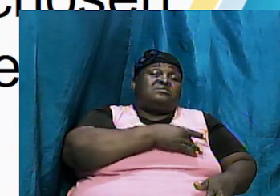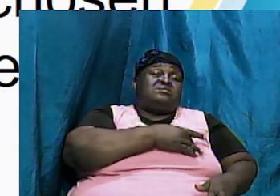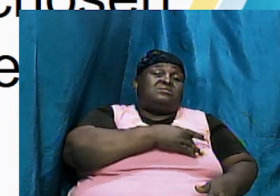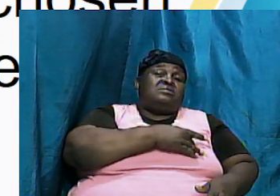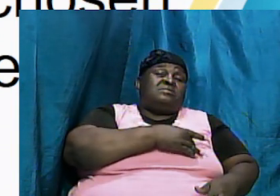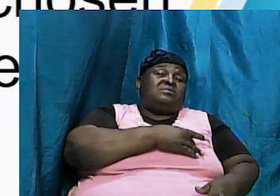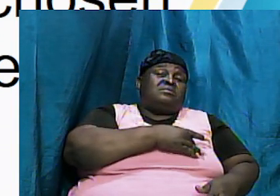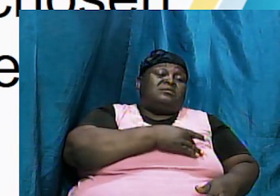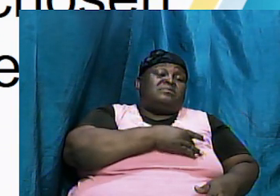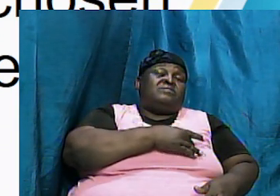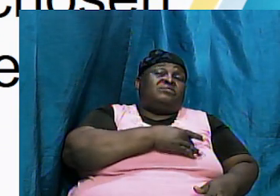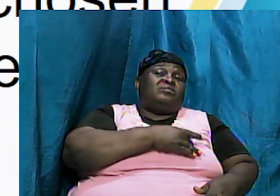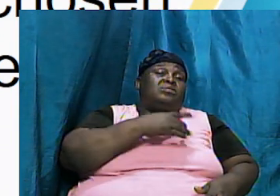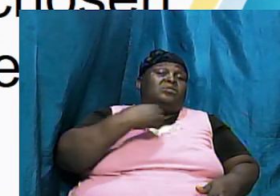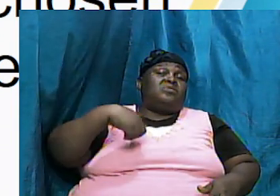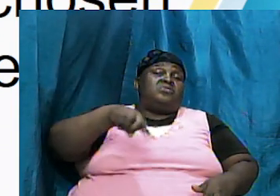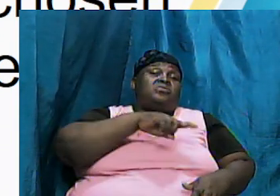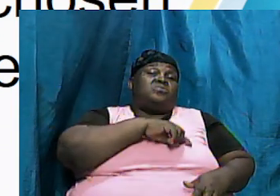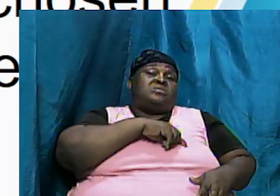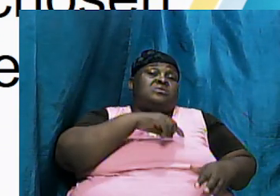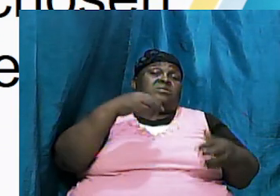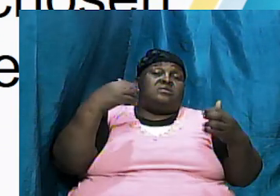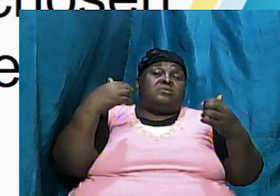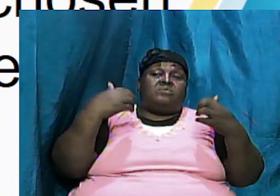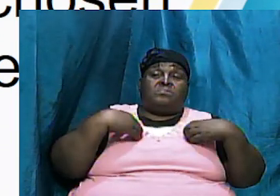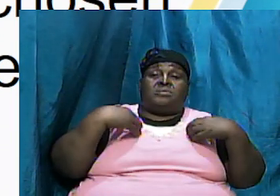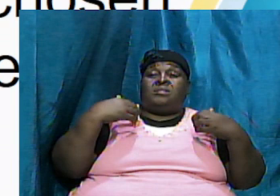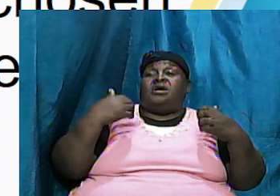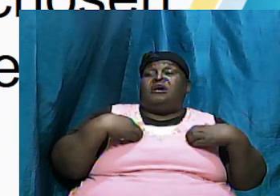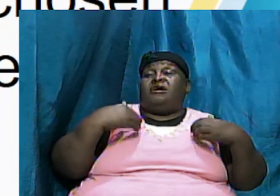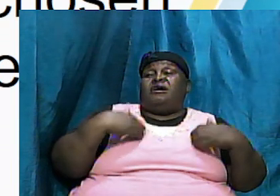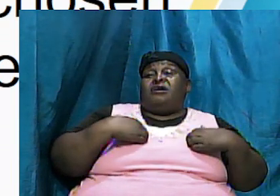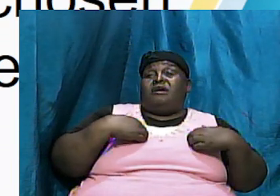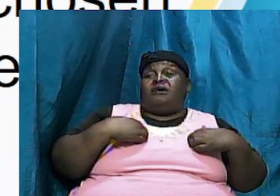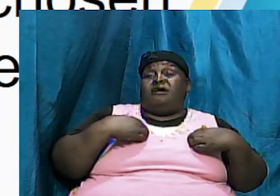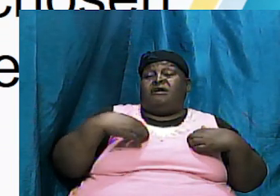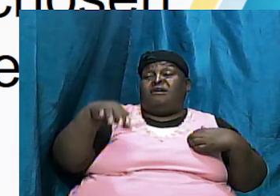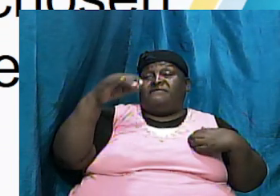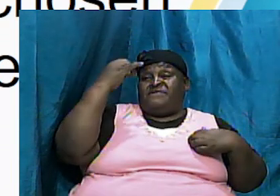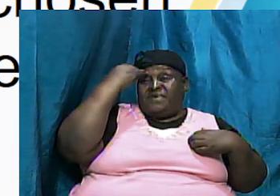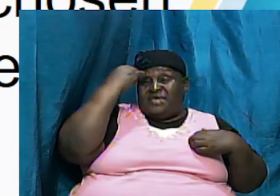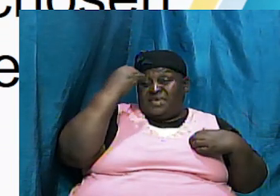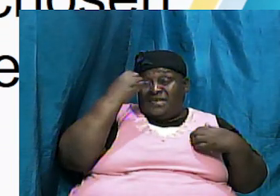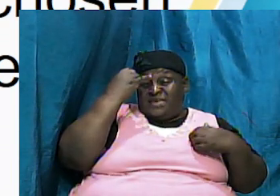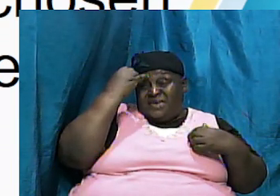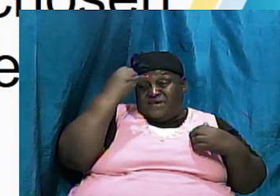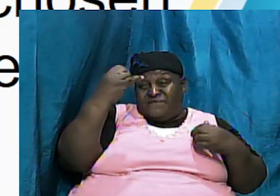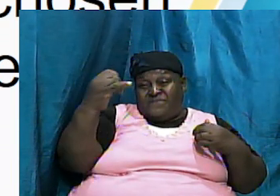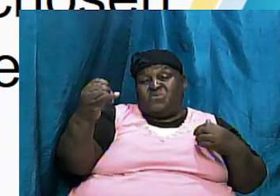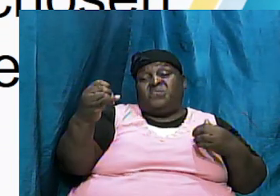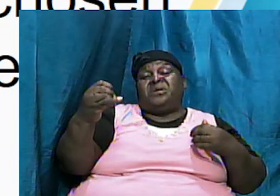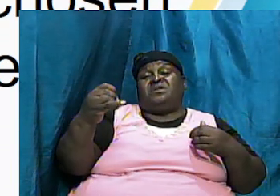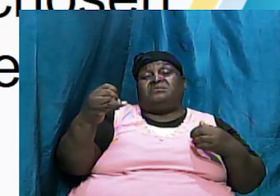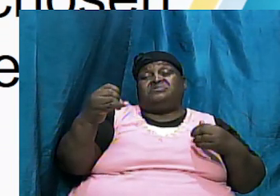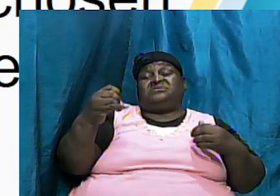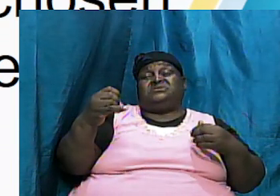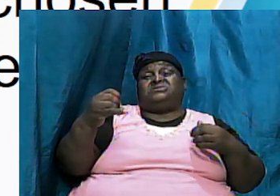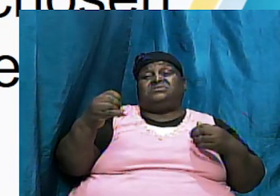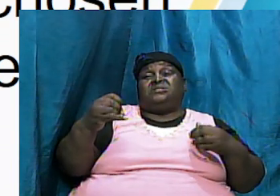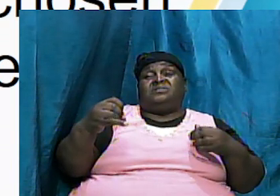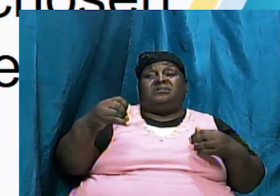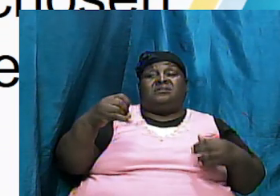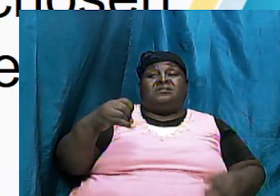have influence remember these are from the same mother and father they are from the same house Cain and Seth are